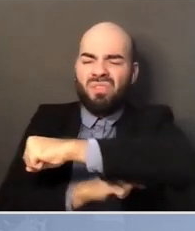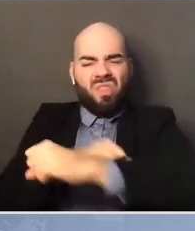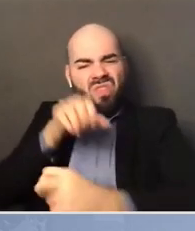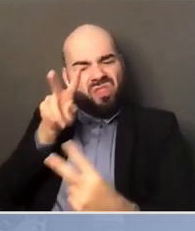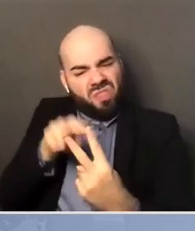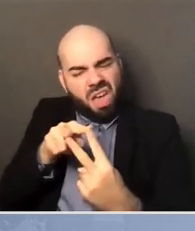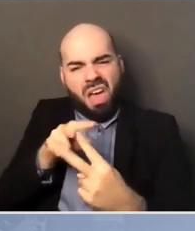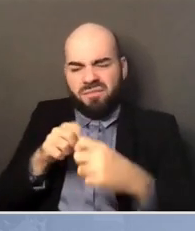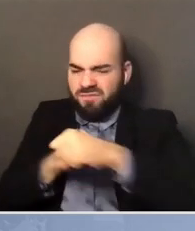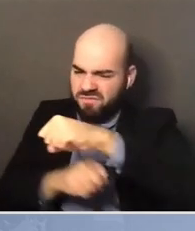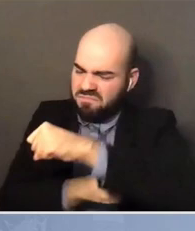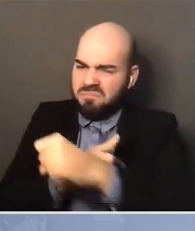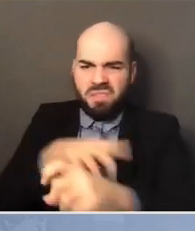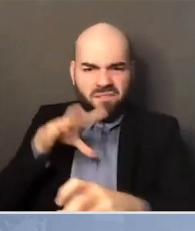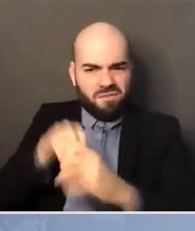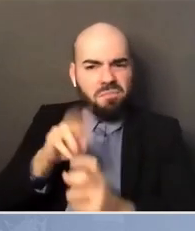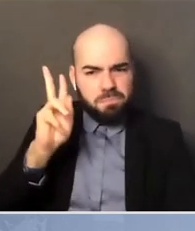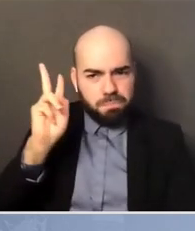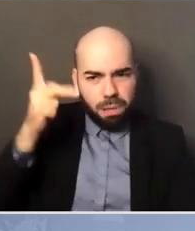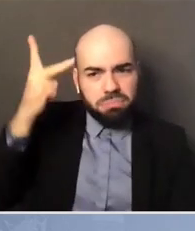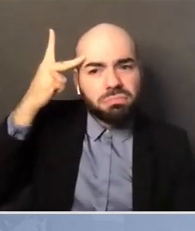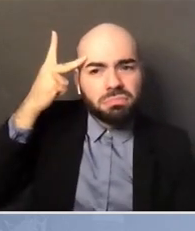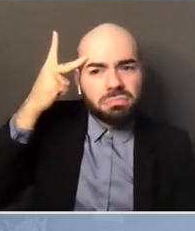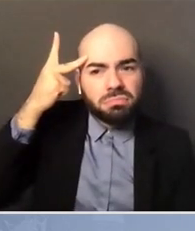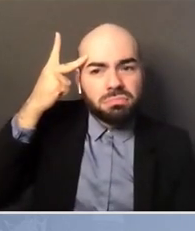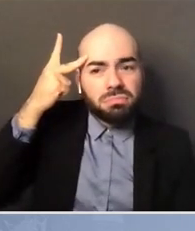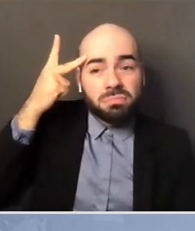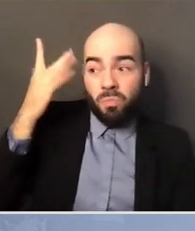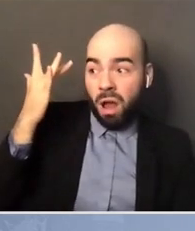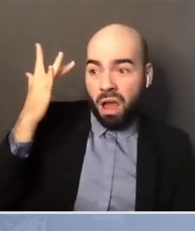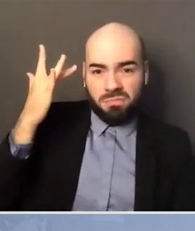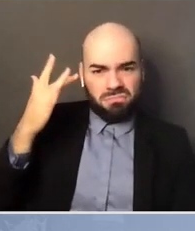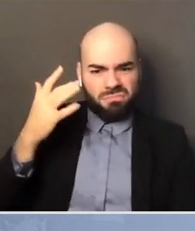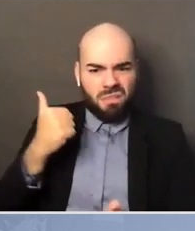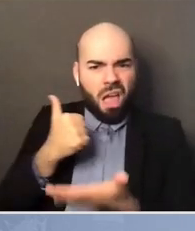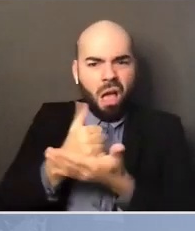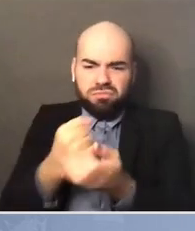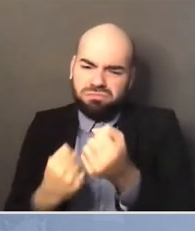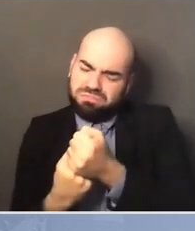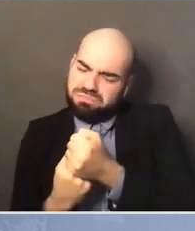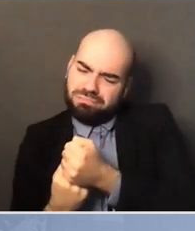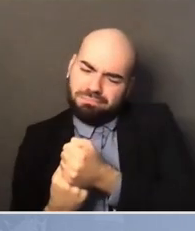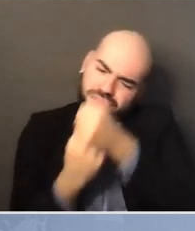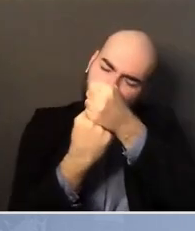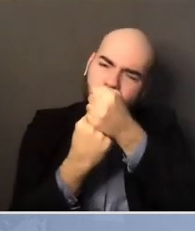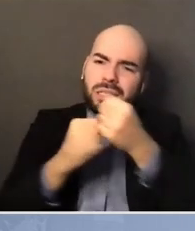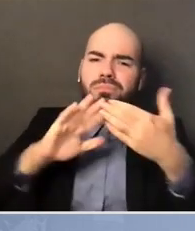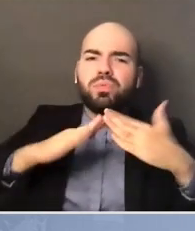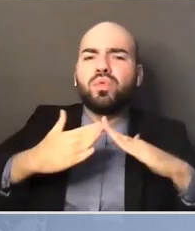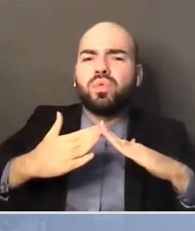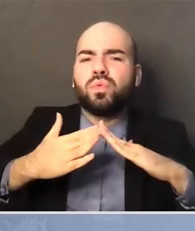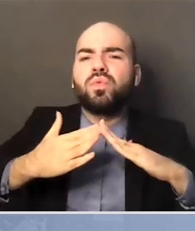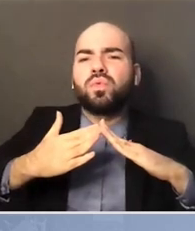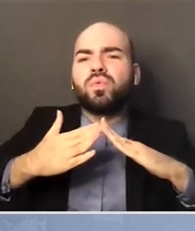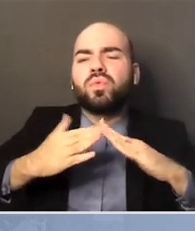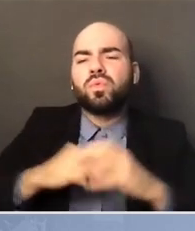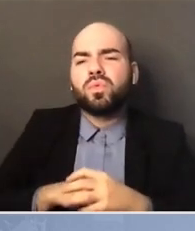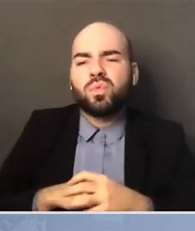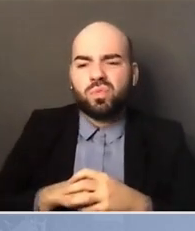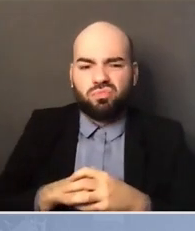to to help lift up communities that had